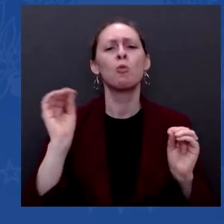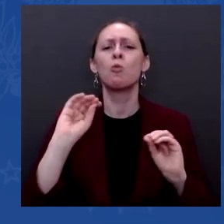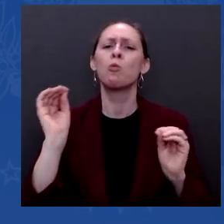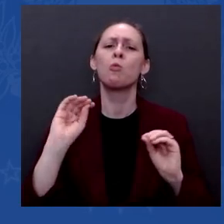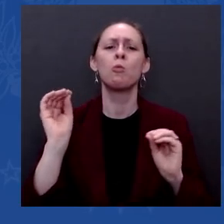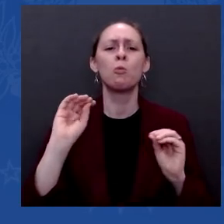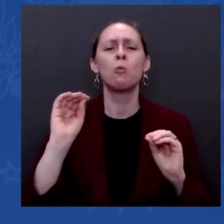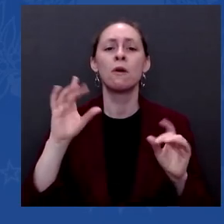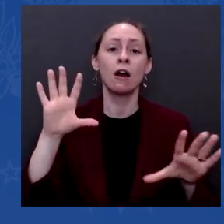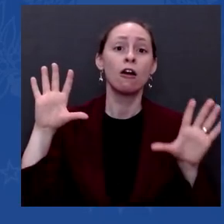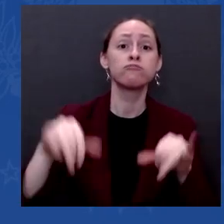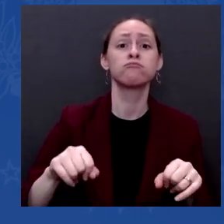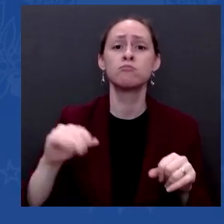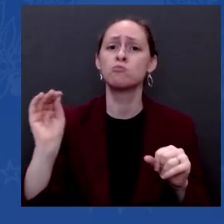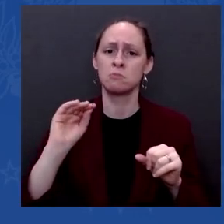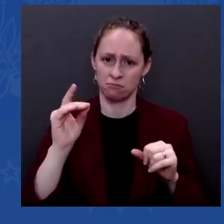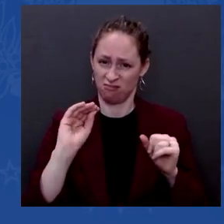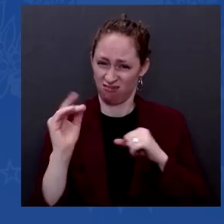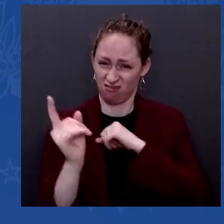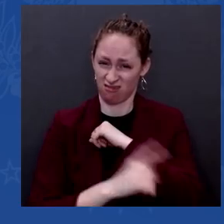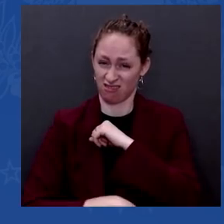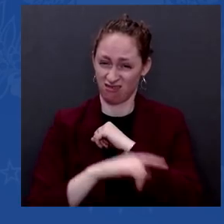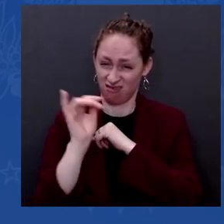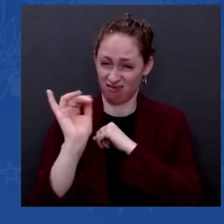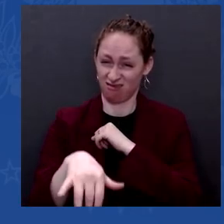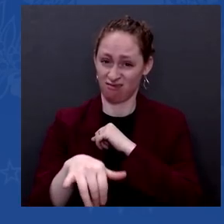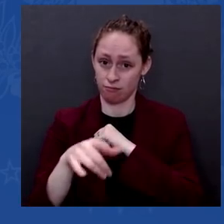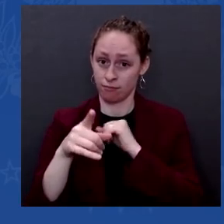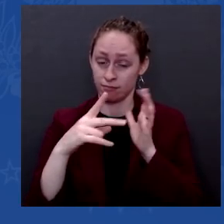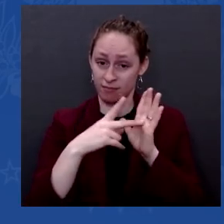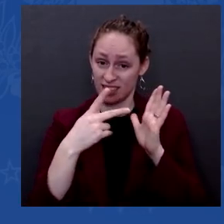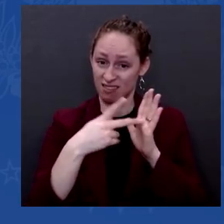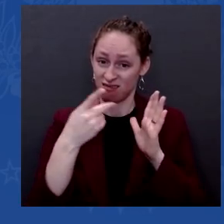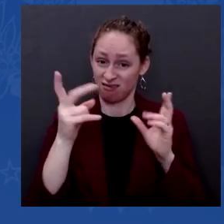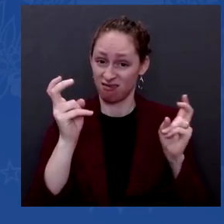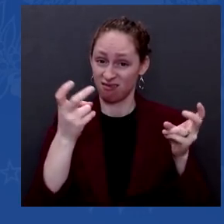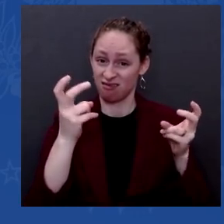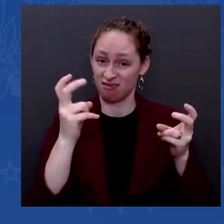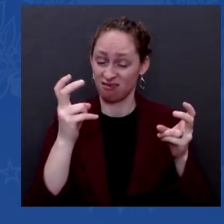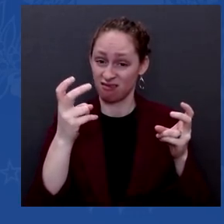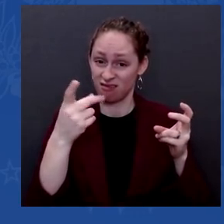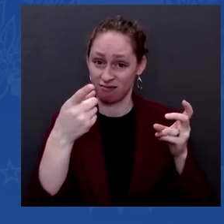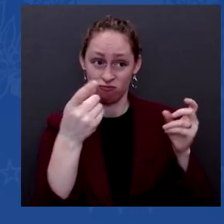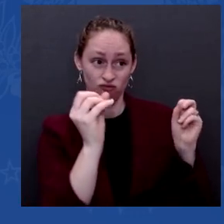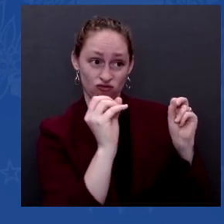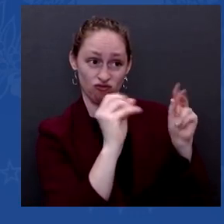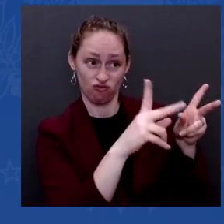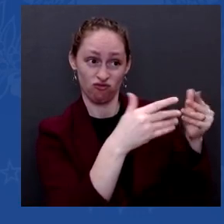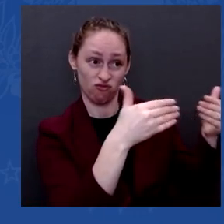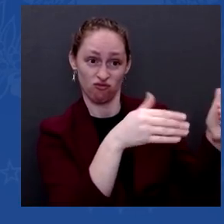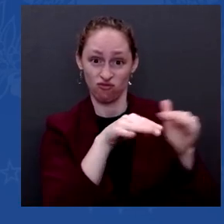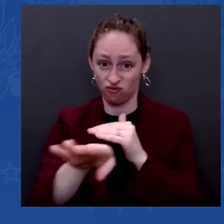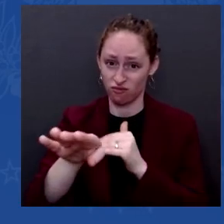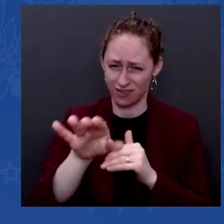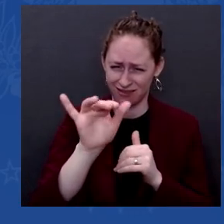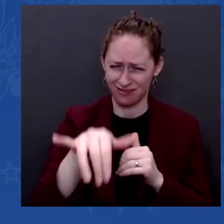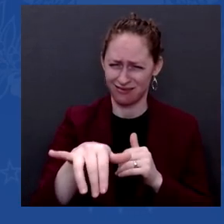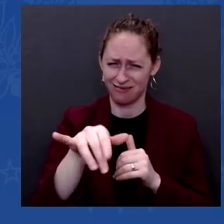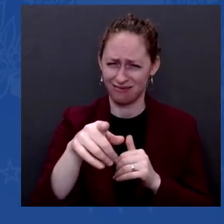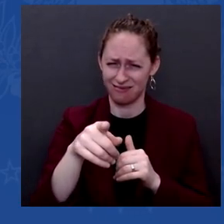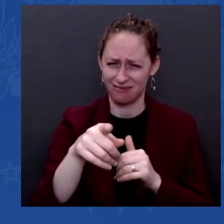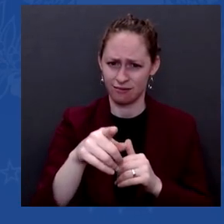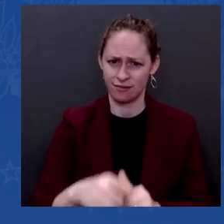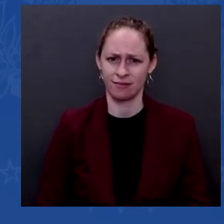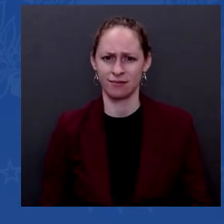incursion into the country? Good question. — That's how it did sound like it, didn't it? The most important